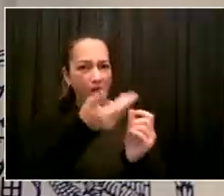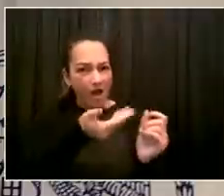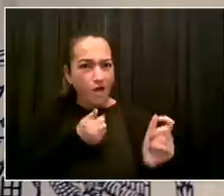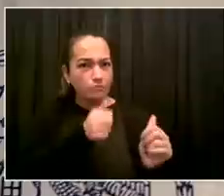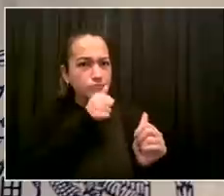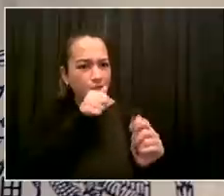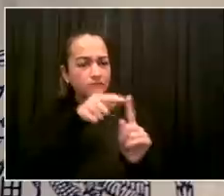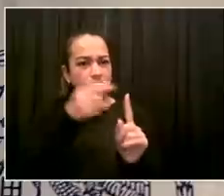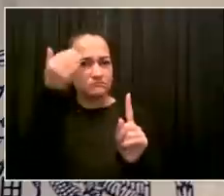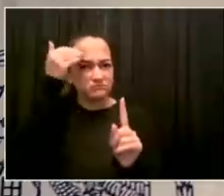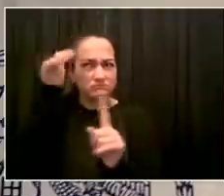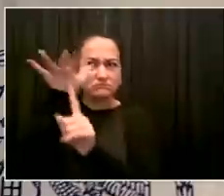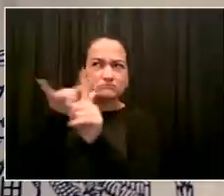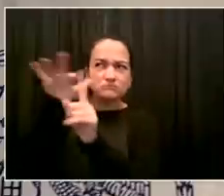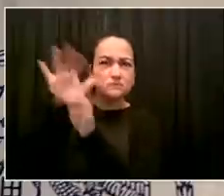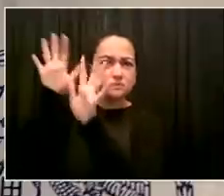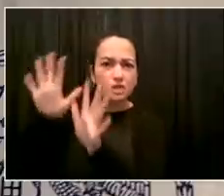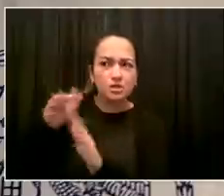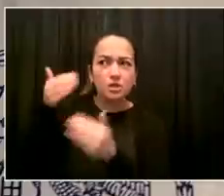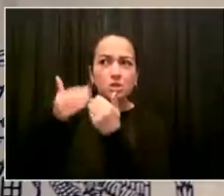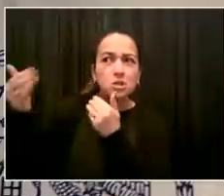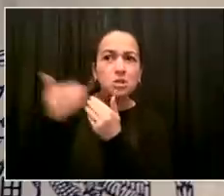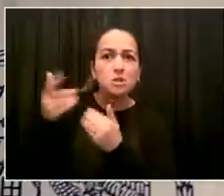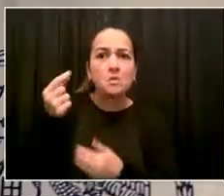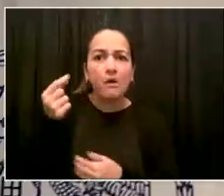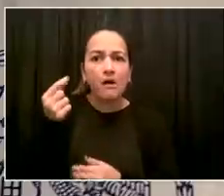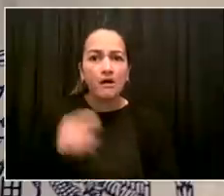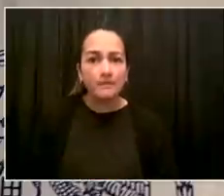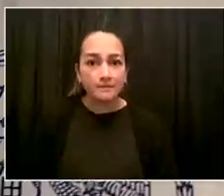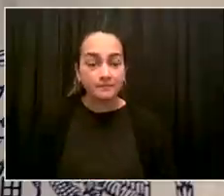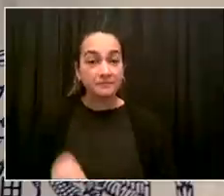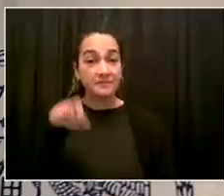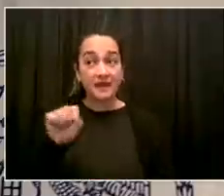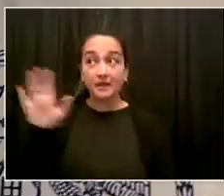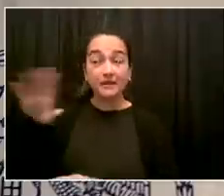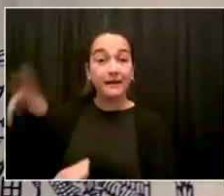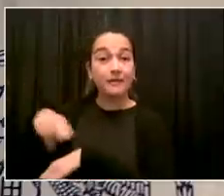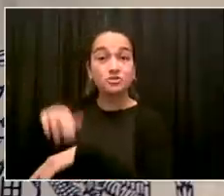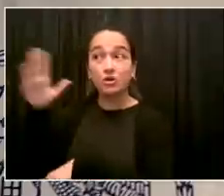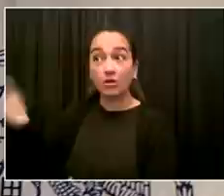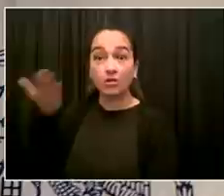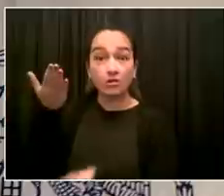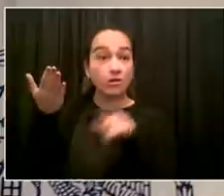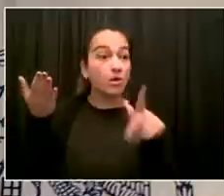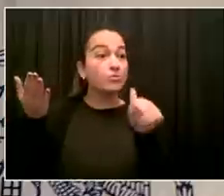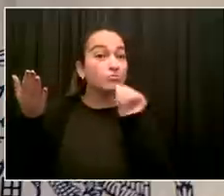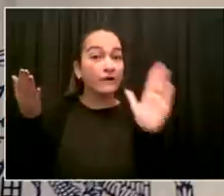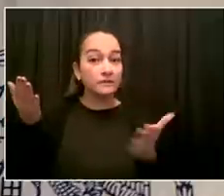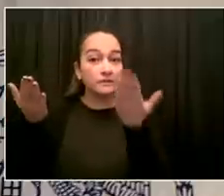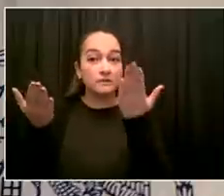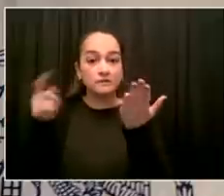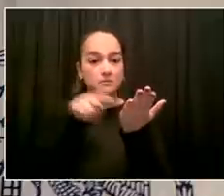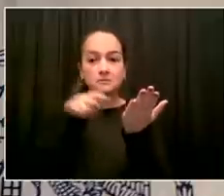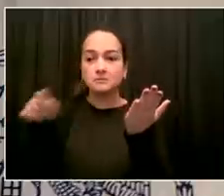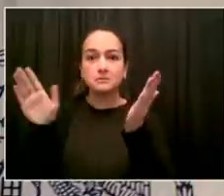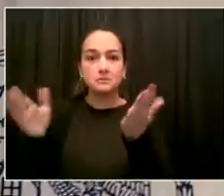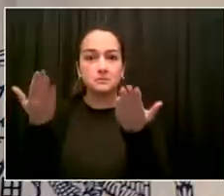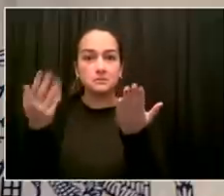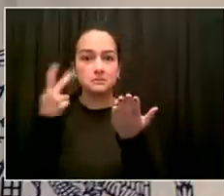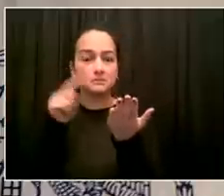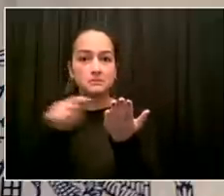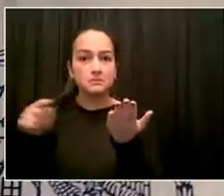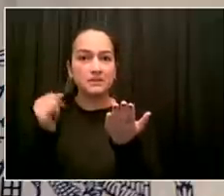be weighted? You know, who will have control over how the city responds based on the different reports it gets?